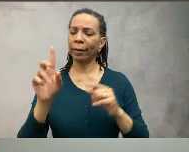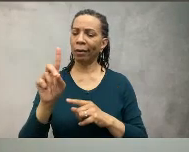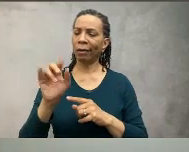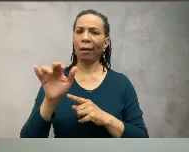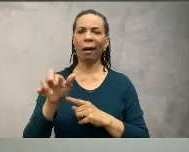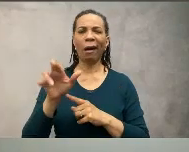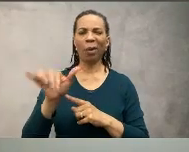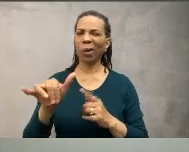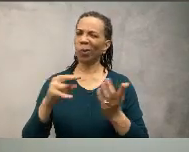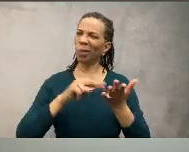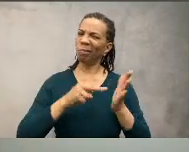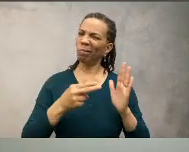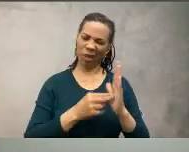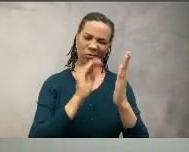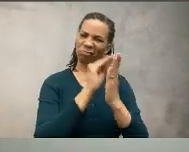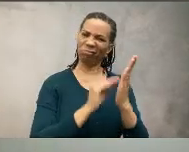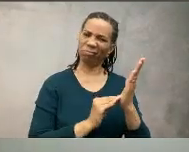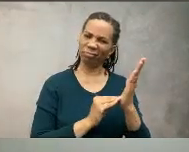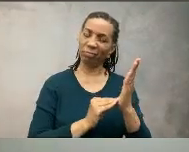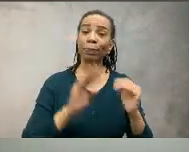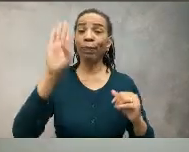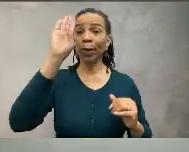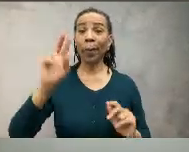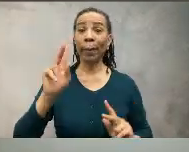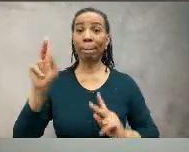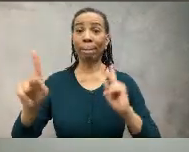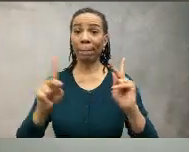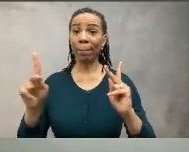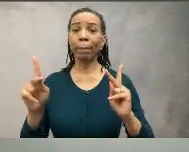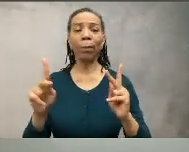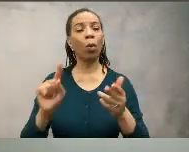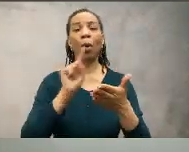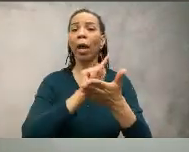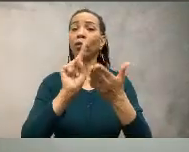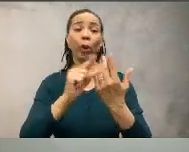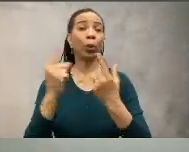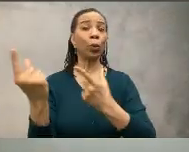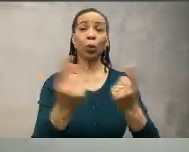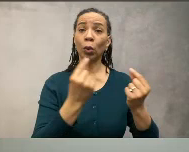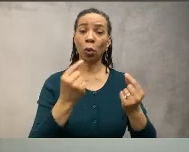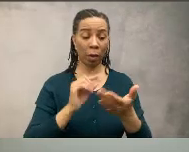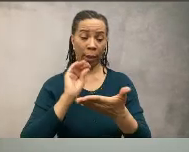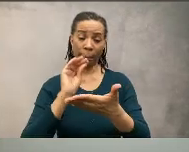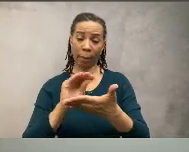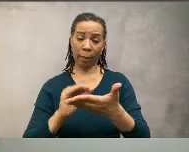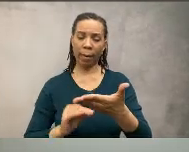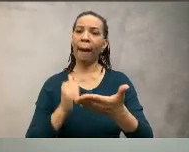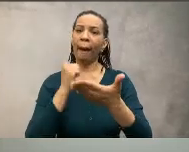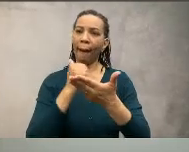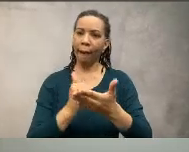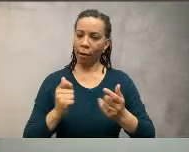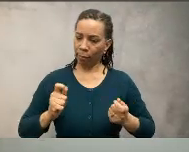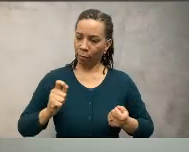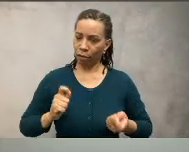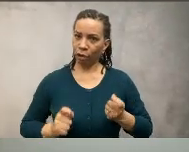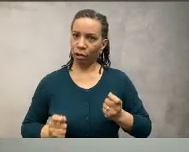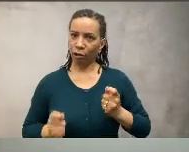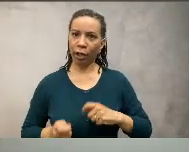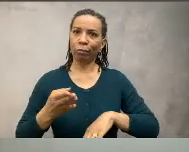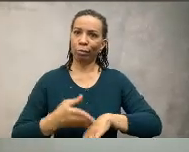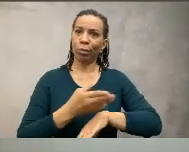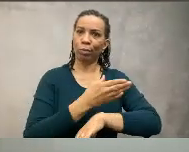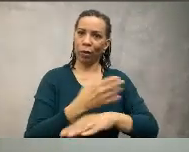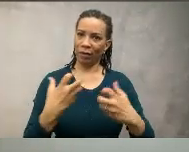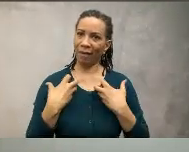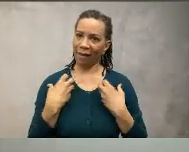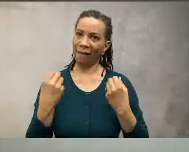So next we'll explain what a walking diary is. So research also shows that keeping records of your weekly activity helps you make